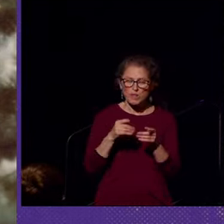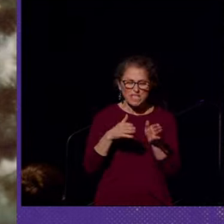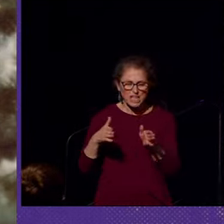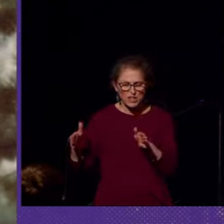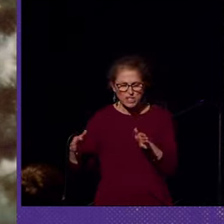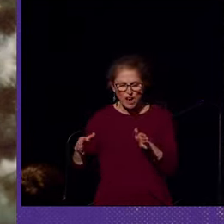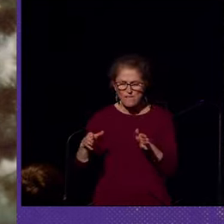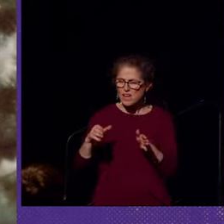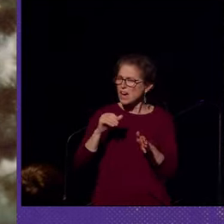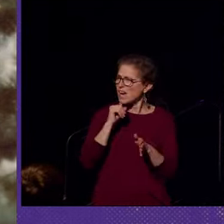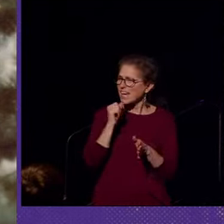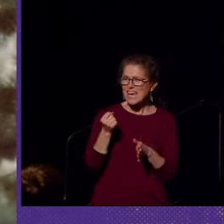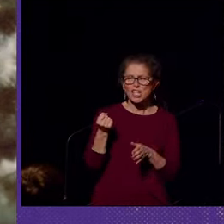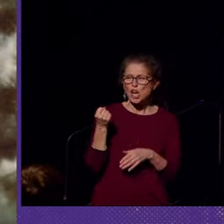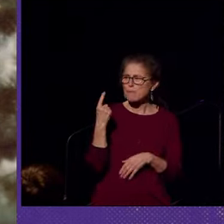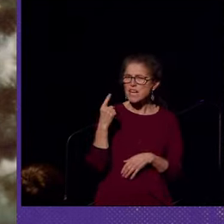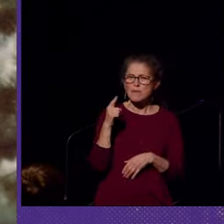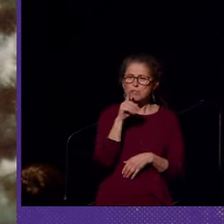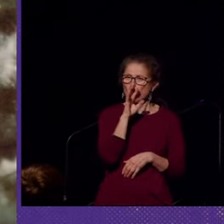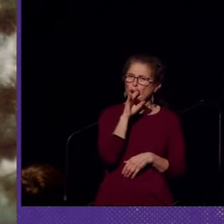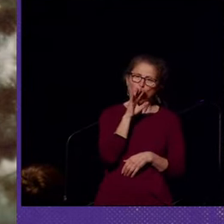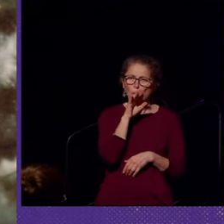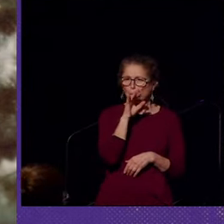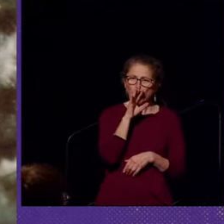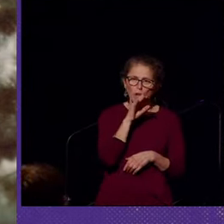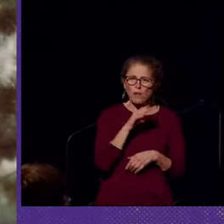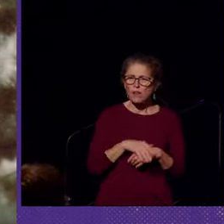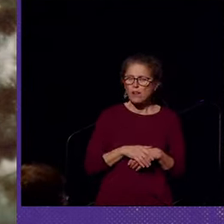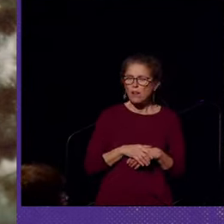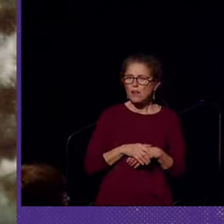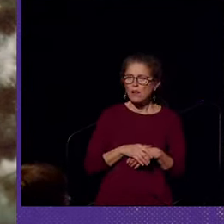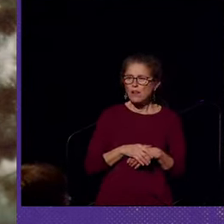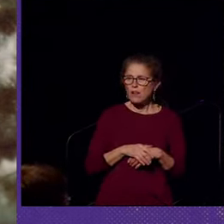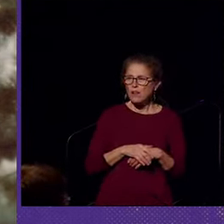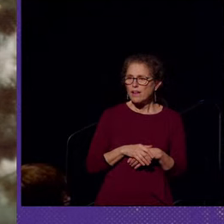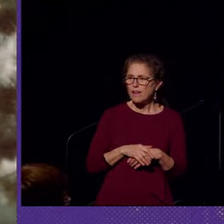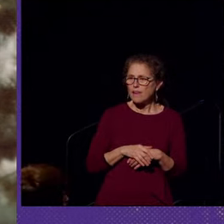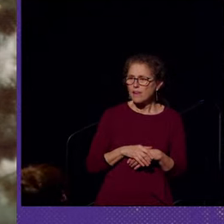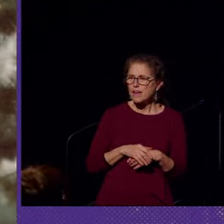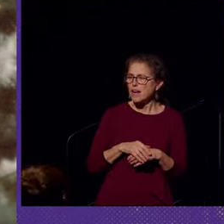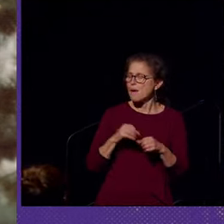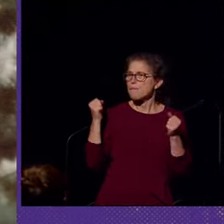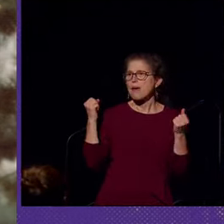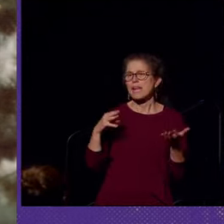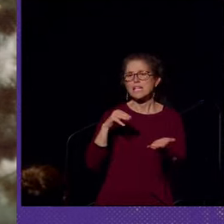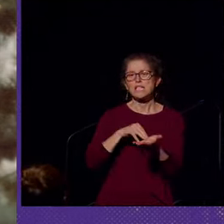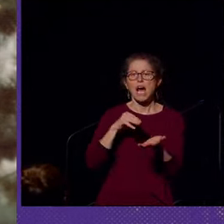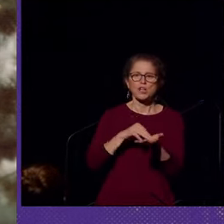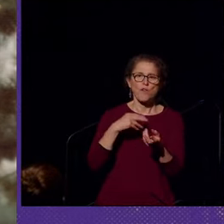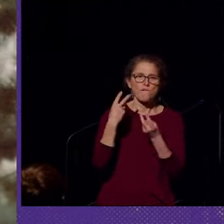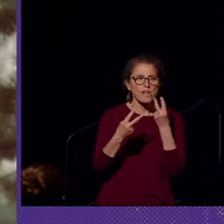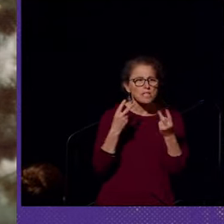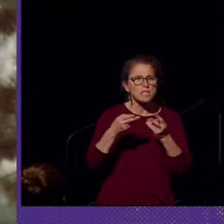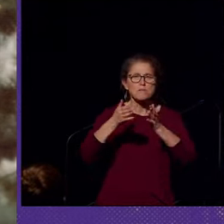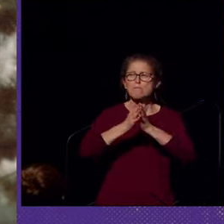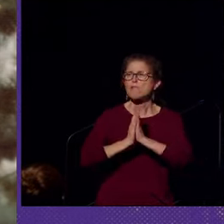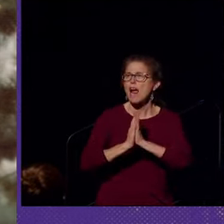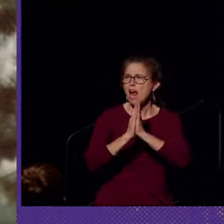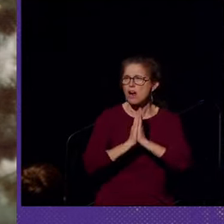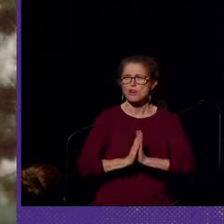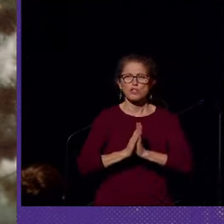of incomprehensible goblers. Countless of doctors' visits, prayers, treatments,